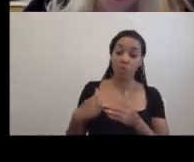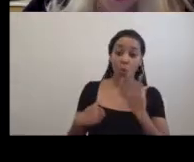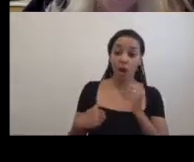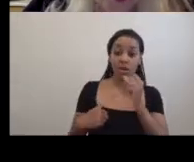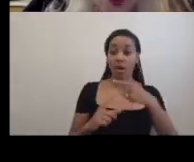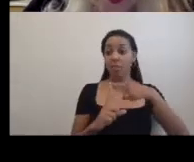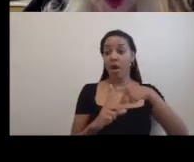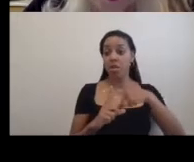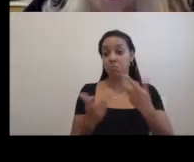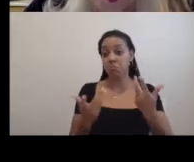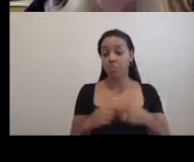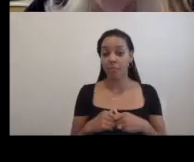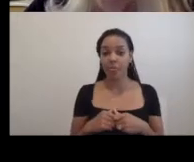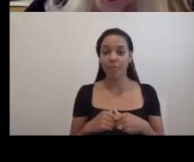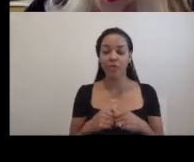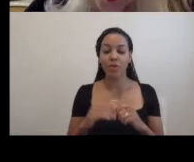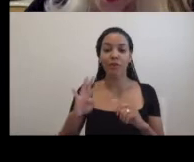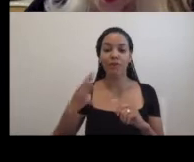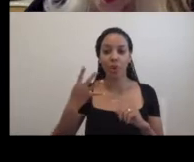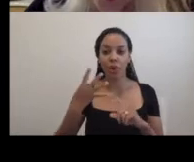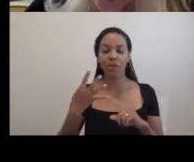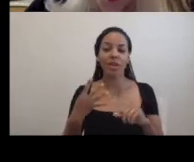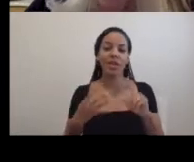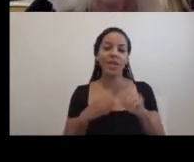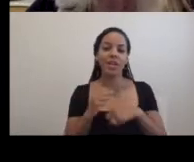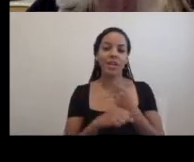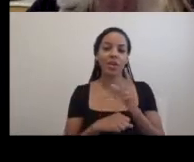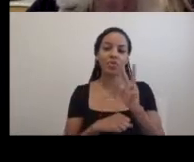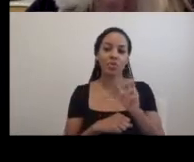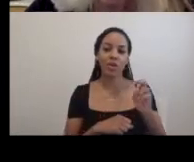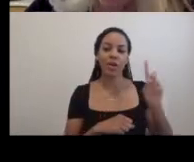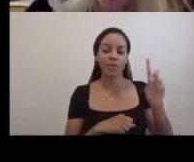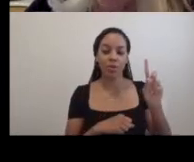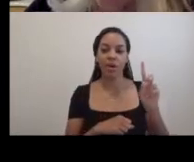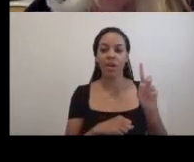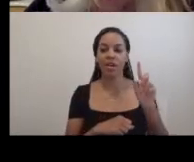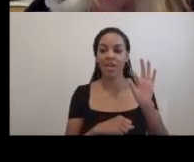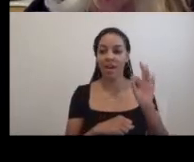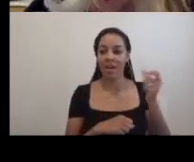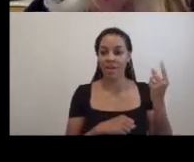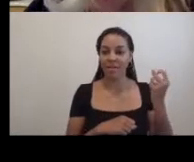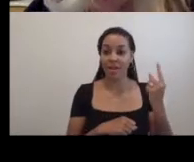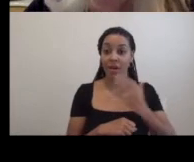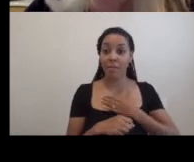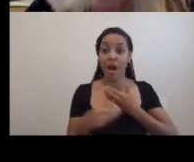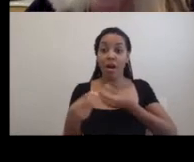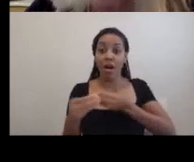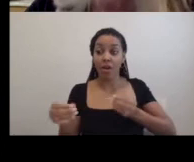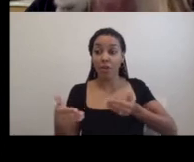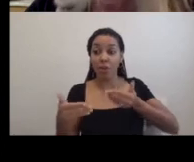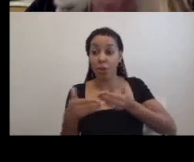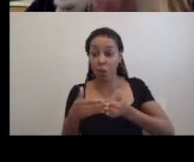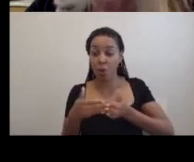Four, 9-11-2001 trauma. My office is near the World Trade Center.